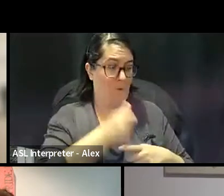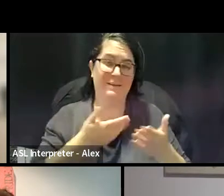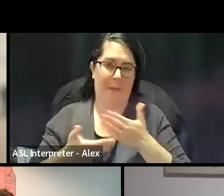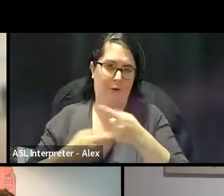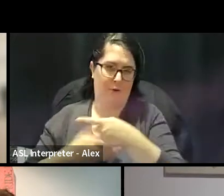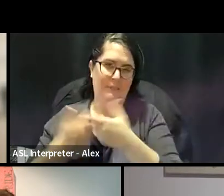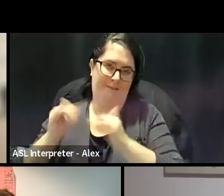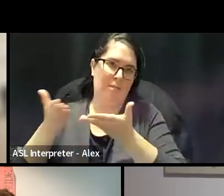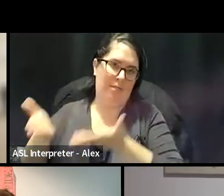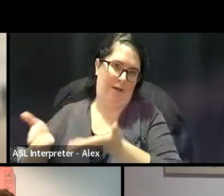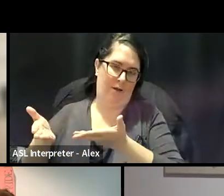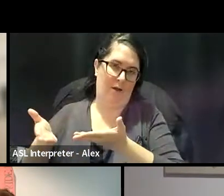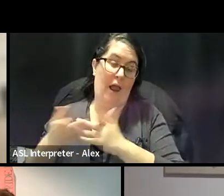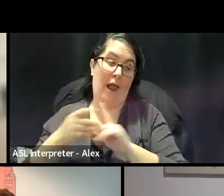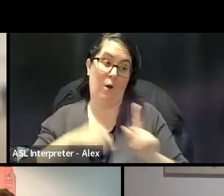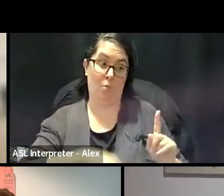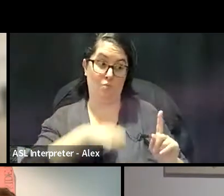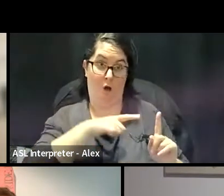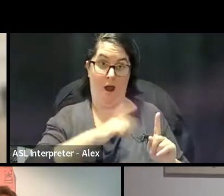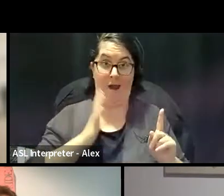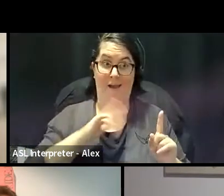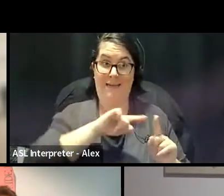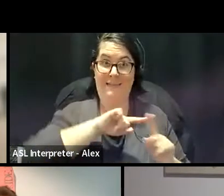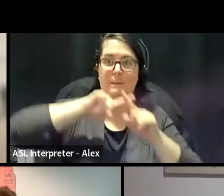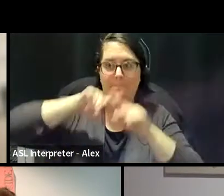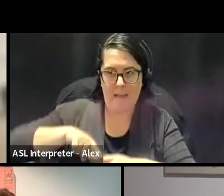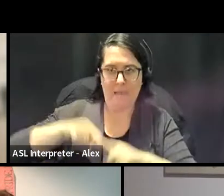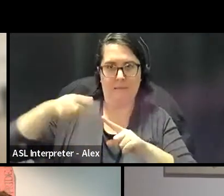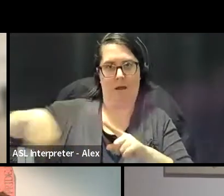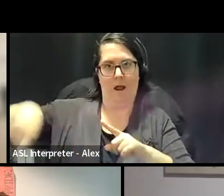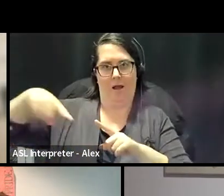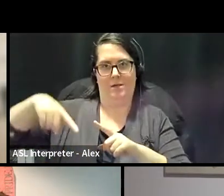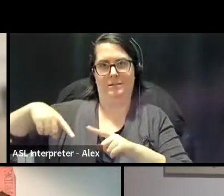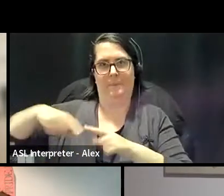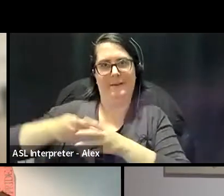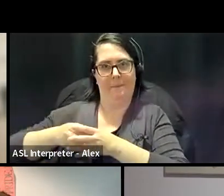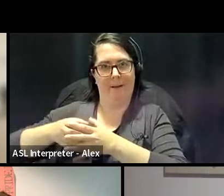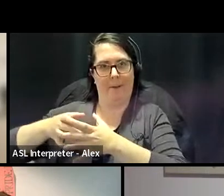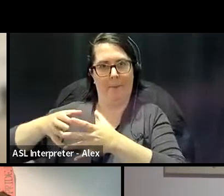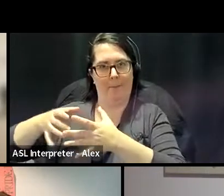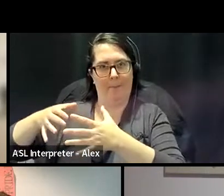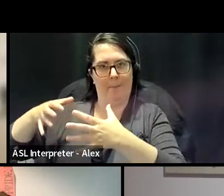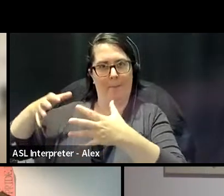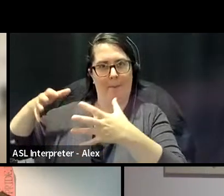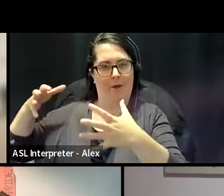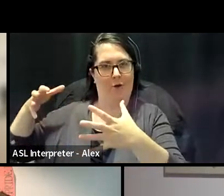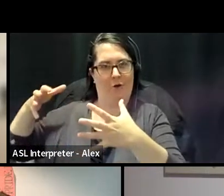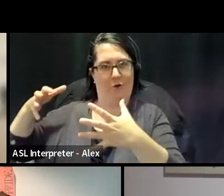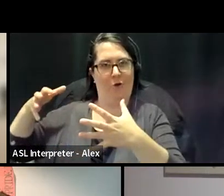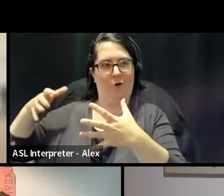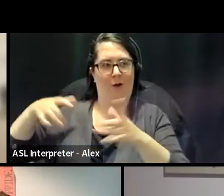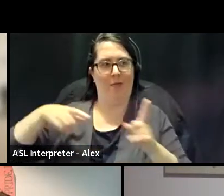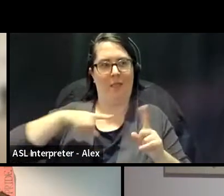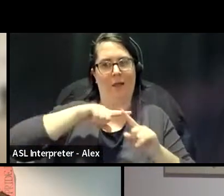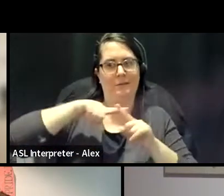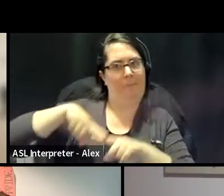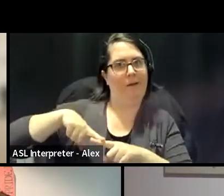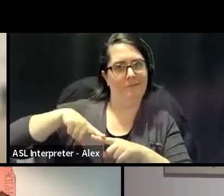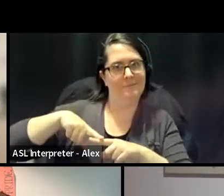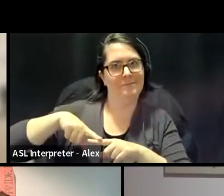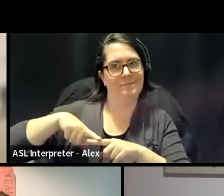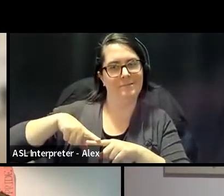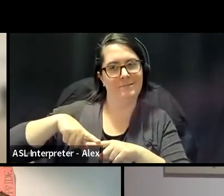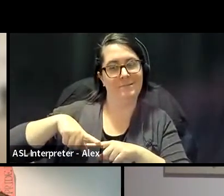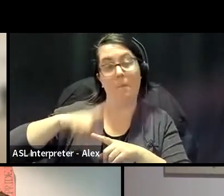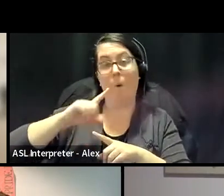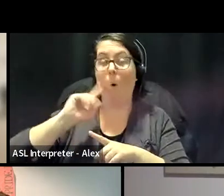actually depended on us as we grew bigger and bigger in terms of not, not only